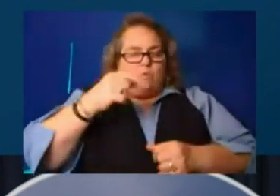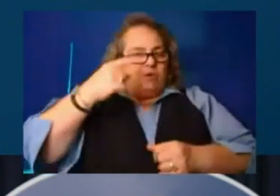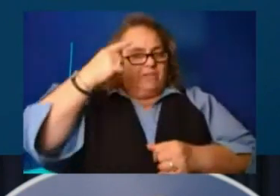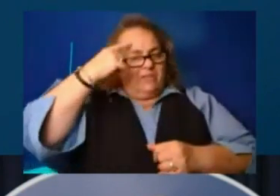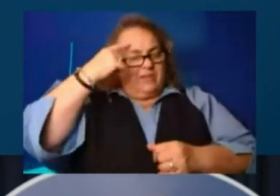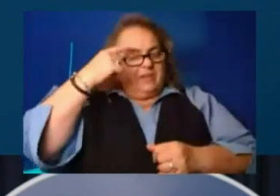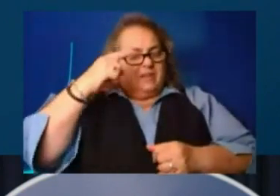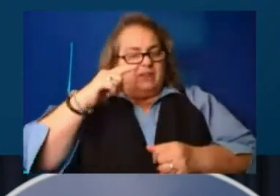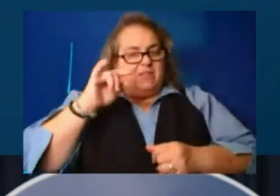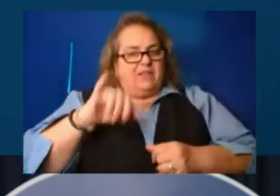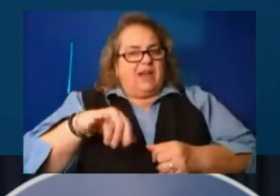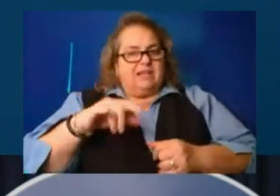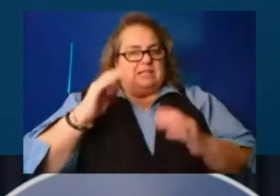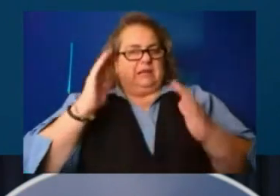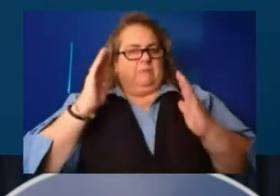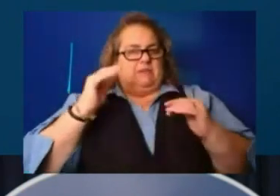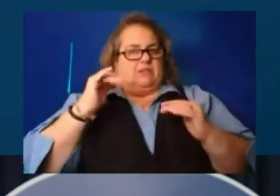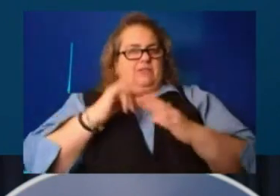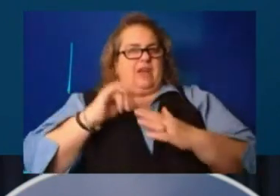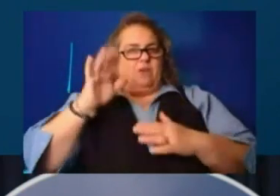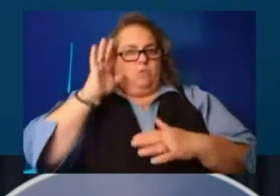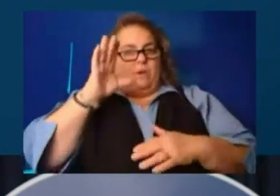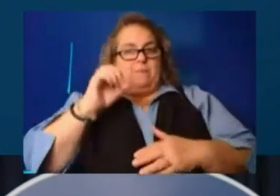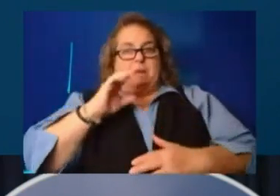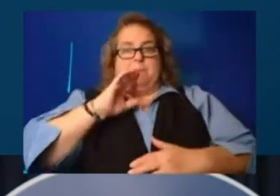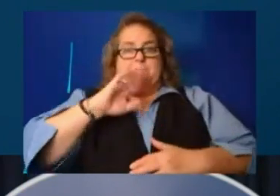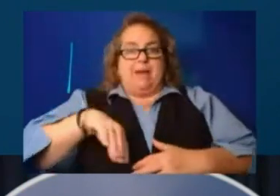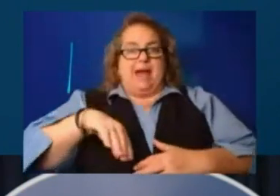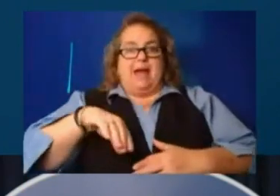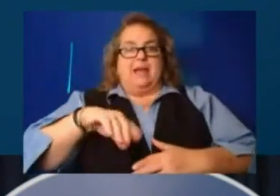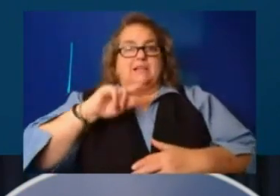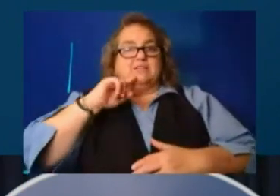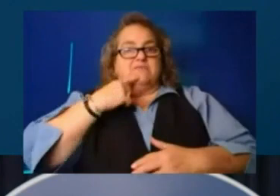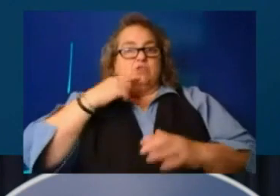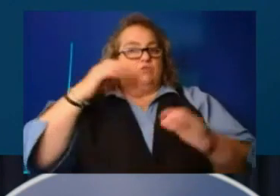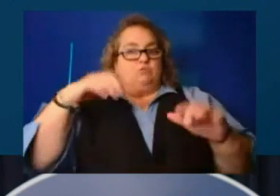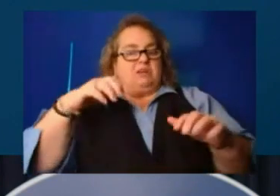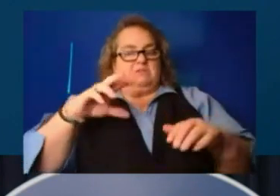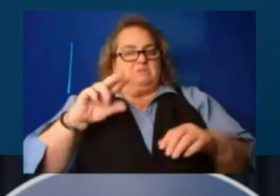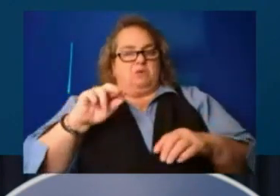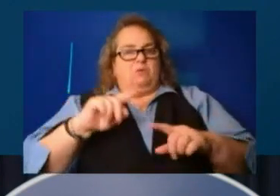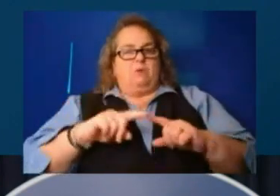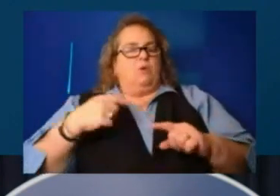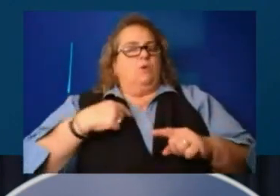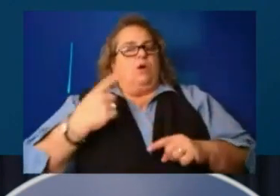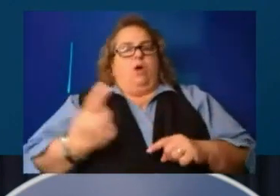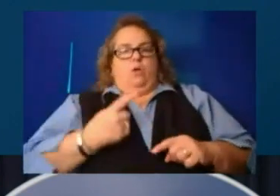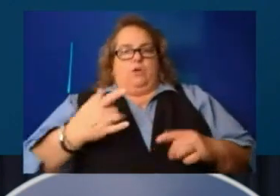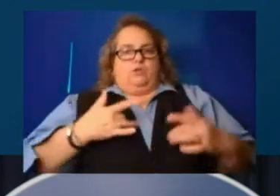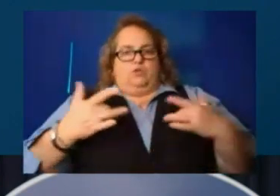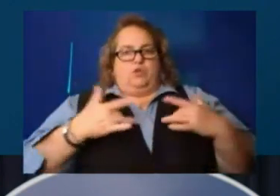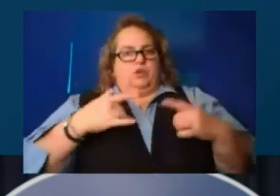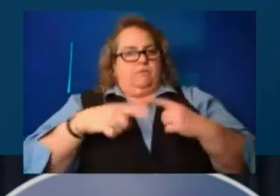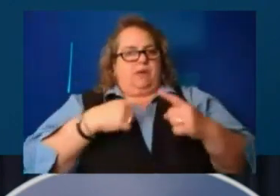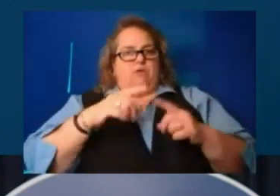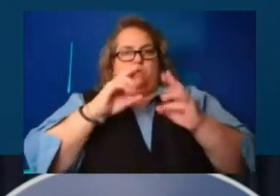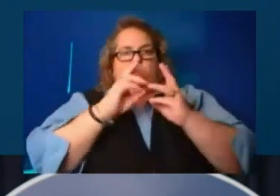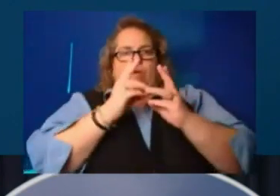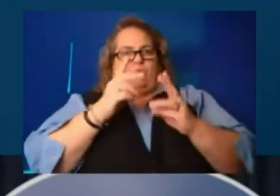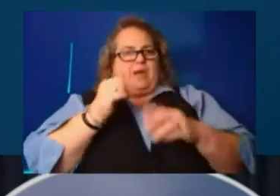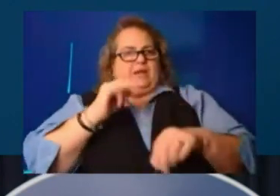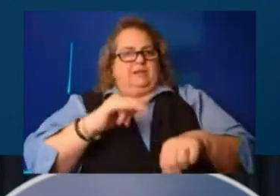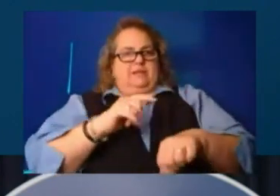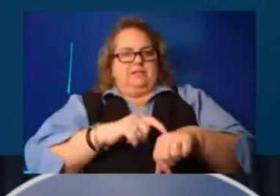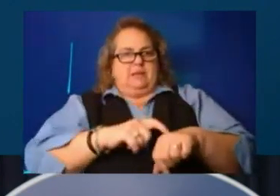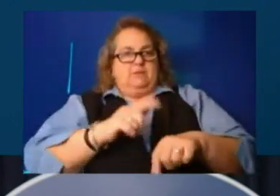expectation that that would be severe rain, but we are always concerned about weather at times like this. So these are